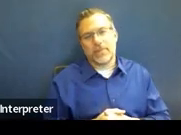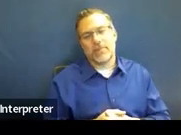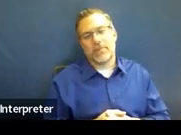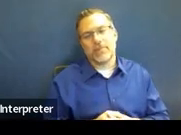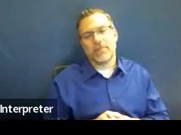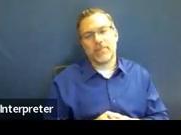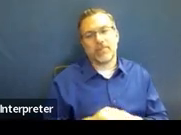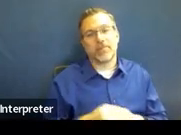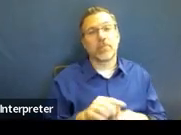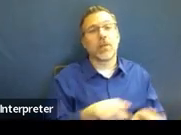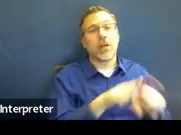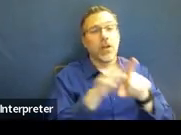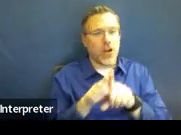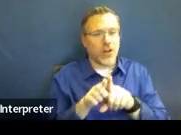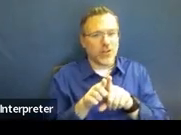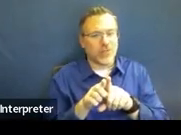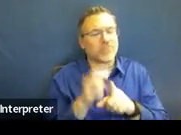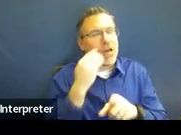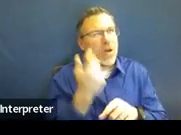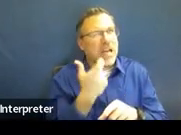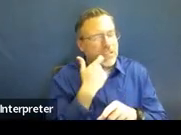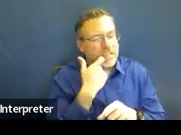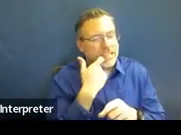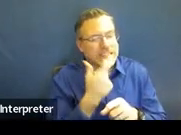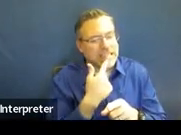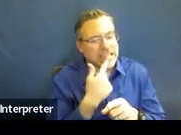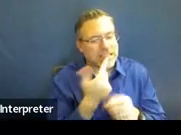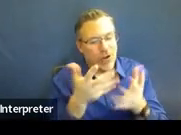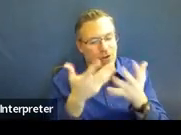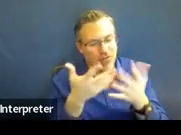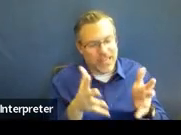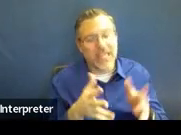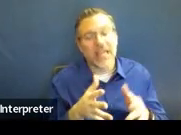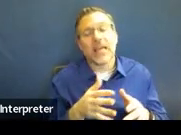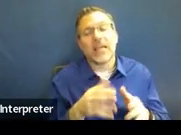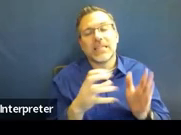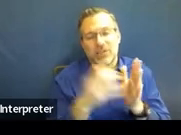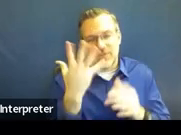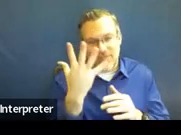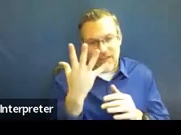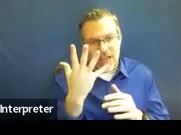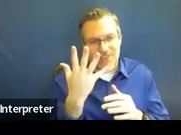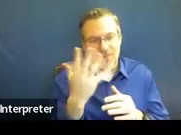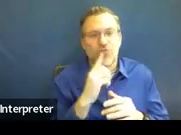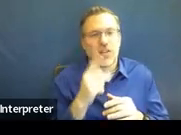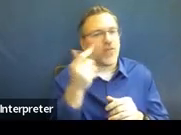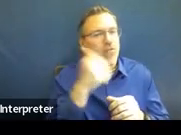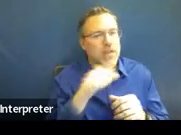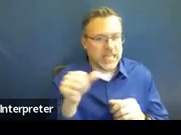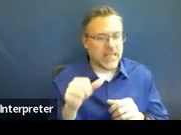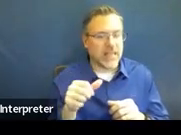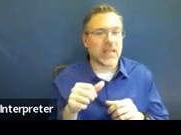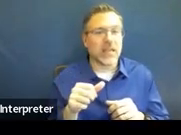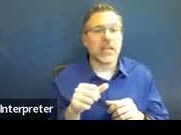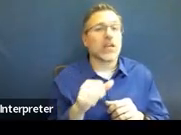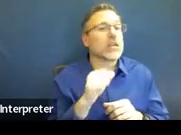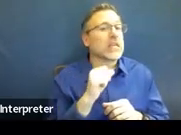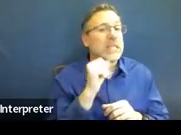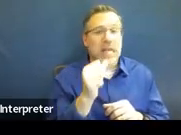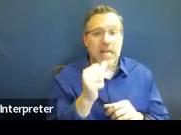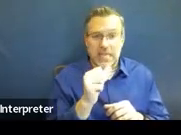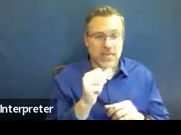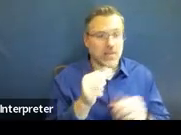Also, just, I know I just kind of said this about relating to section five, but it goes to anything, there really should not be any